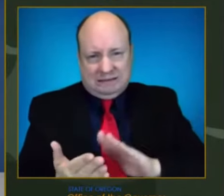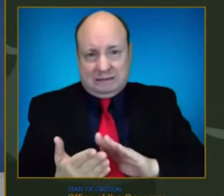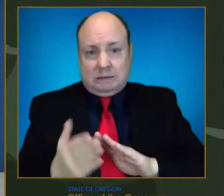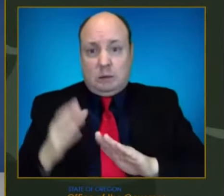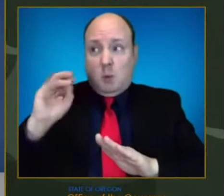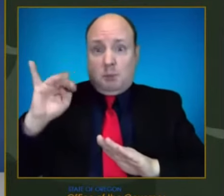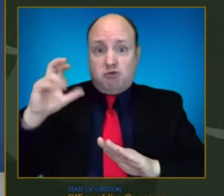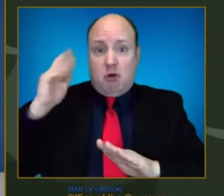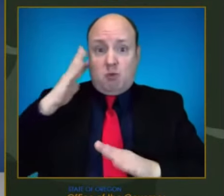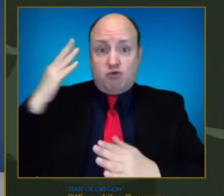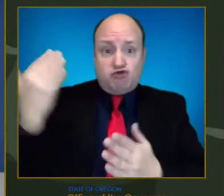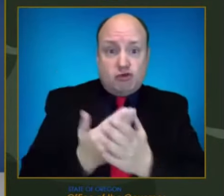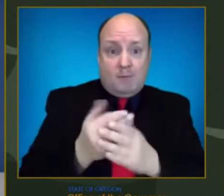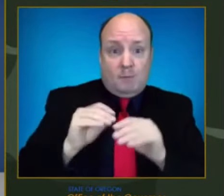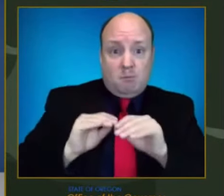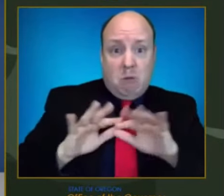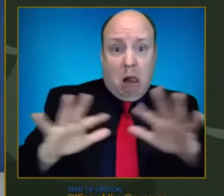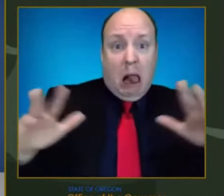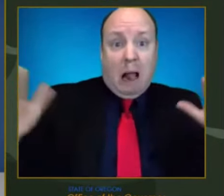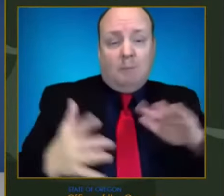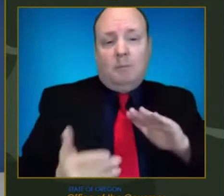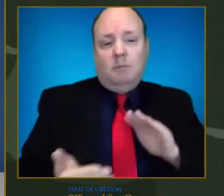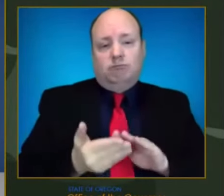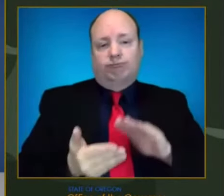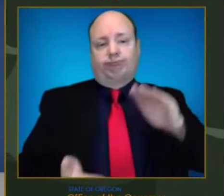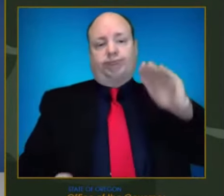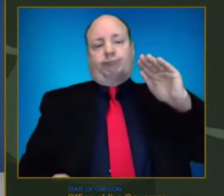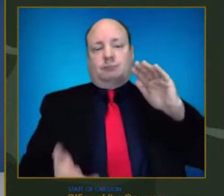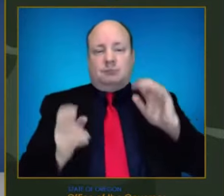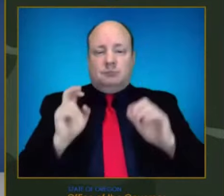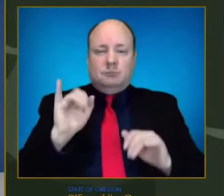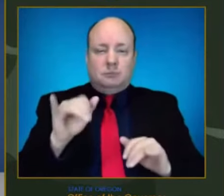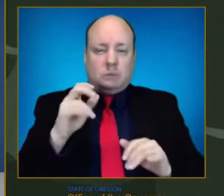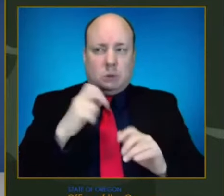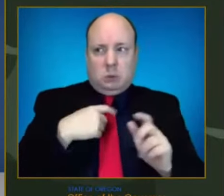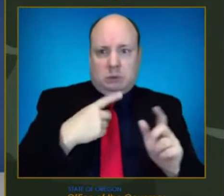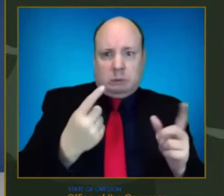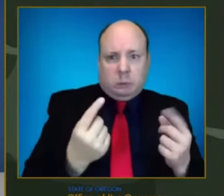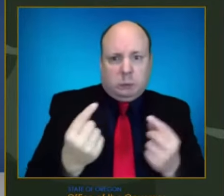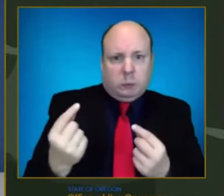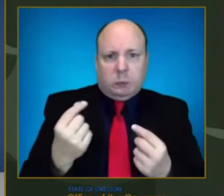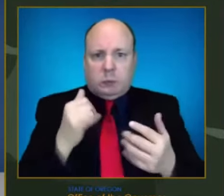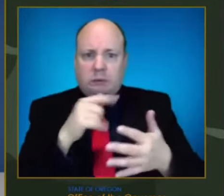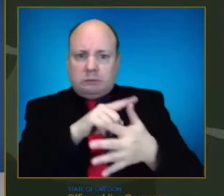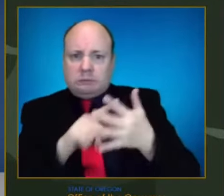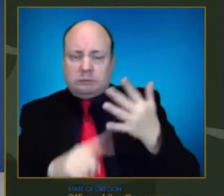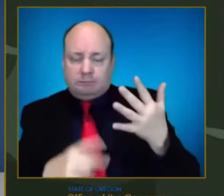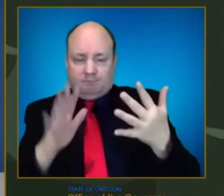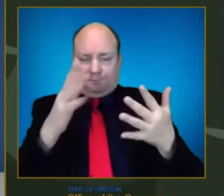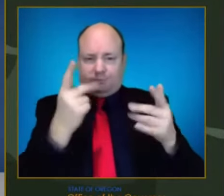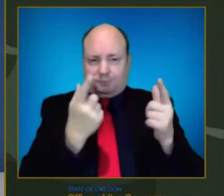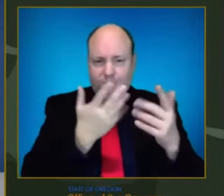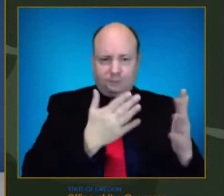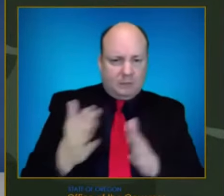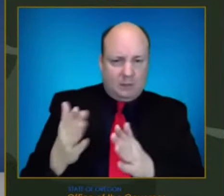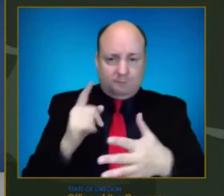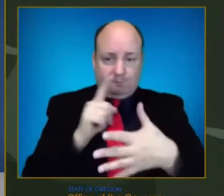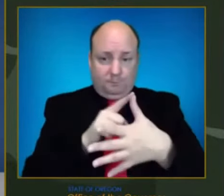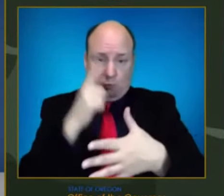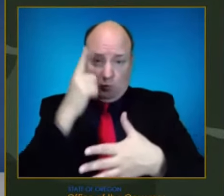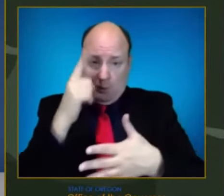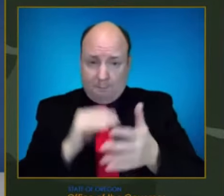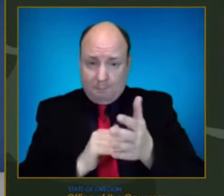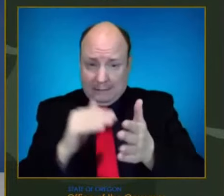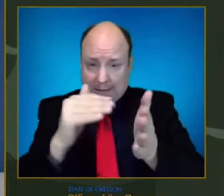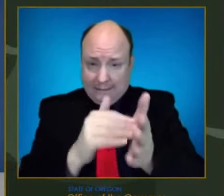are five immediate priorities in Oregon's Omicron response. First, Oregon will urge a million Oregonians to get boosters by the